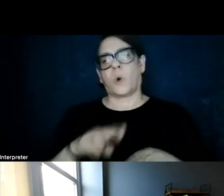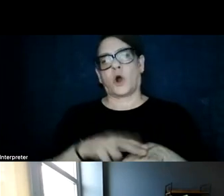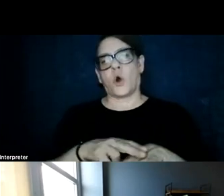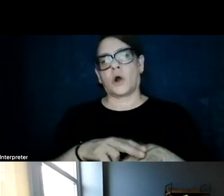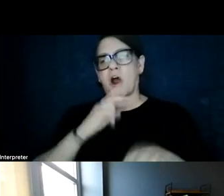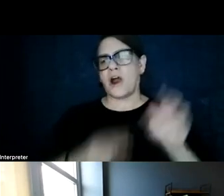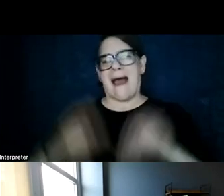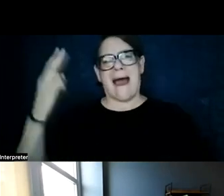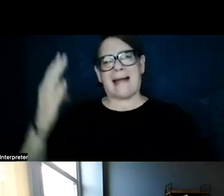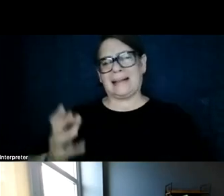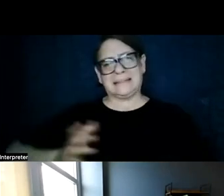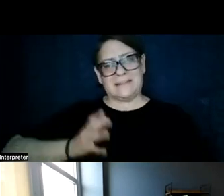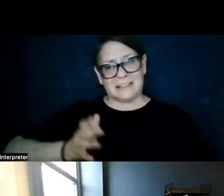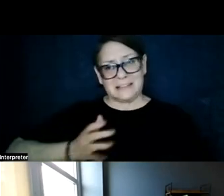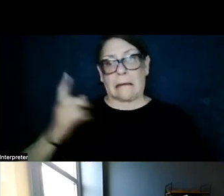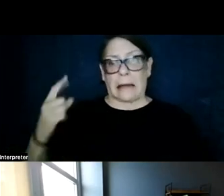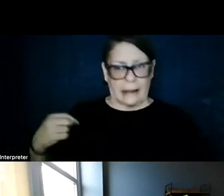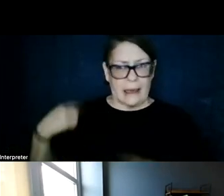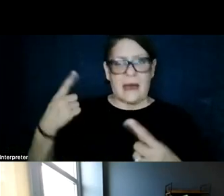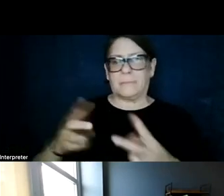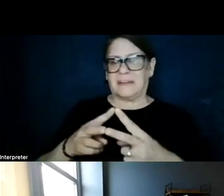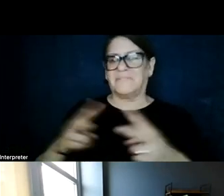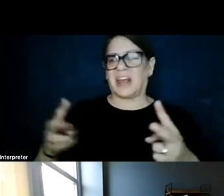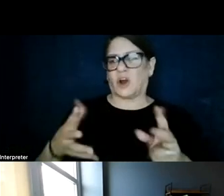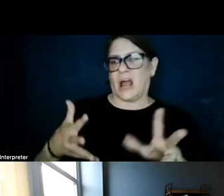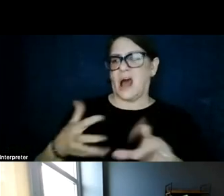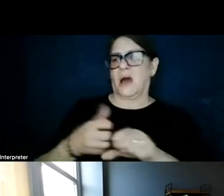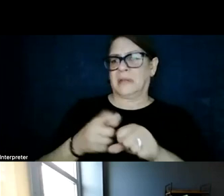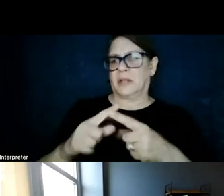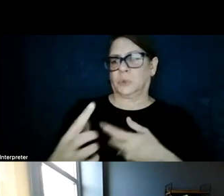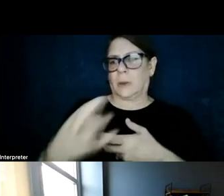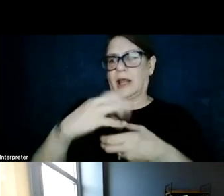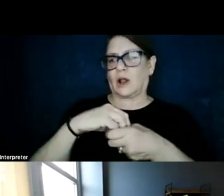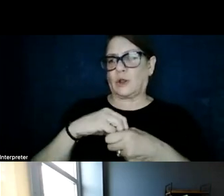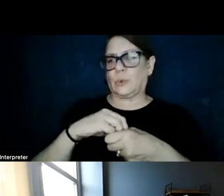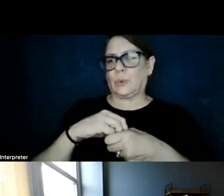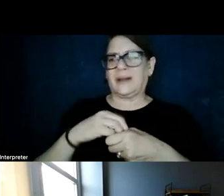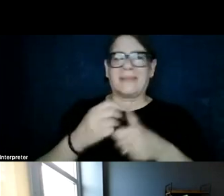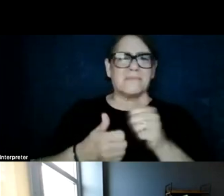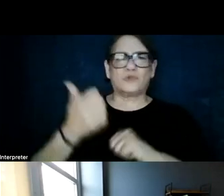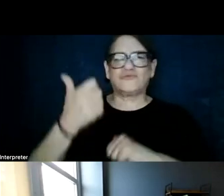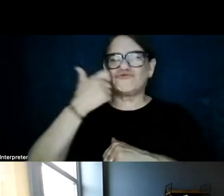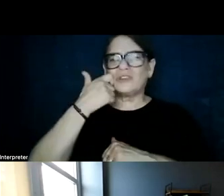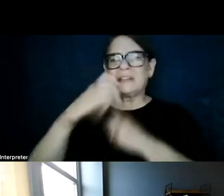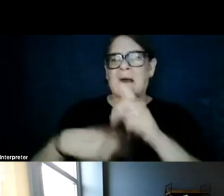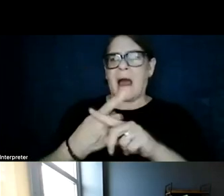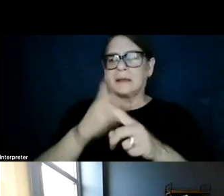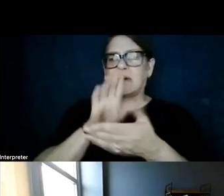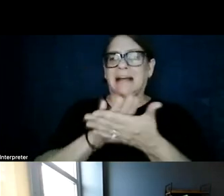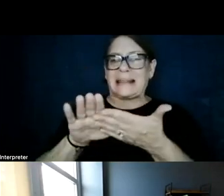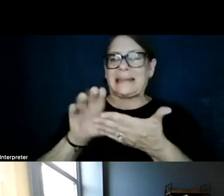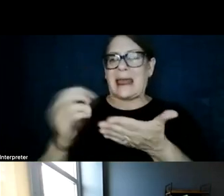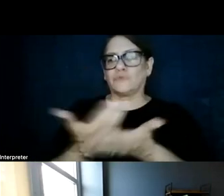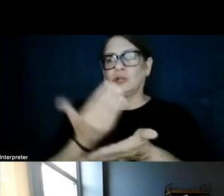highly sophisticated and have been very much updated to include the latest types of clean and renewable